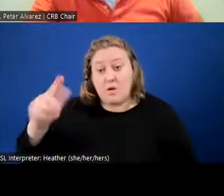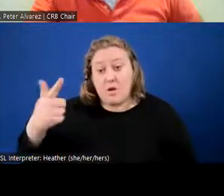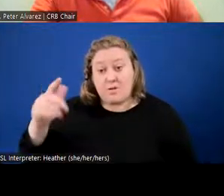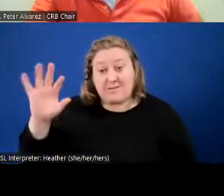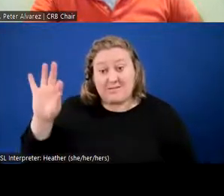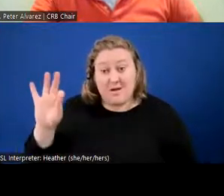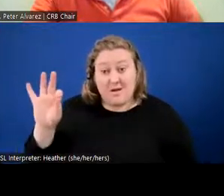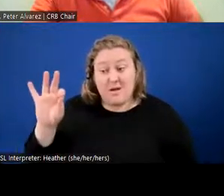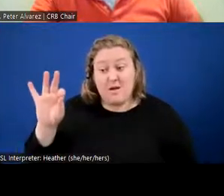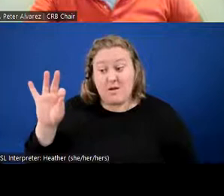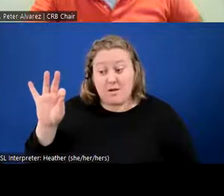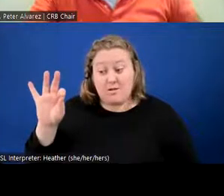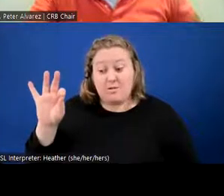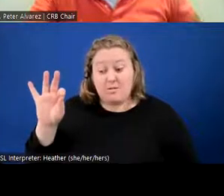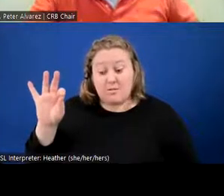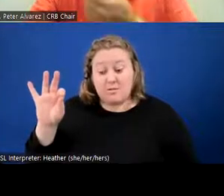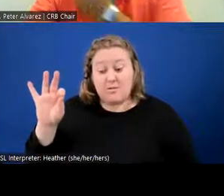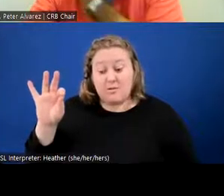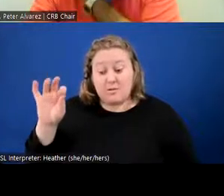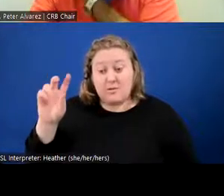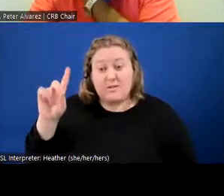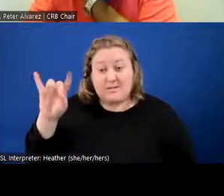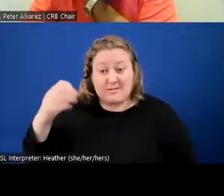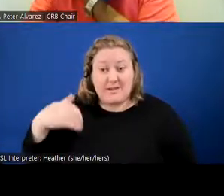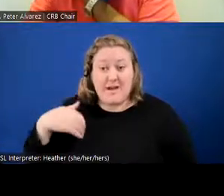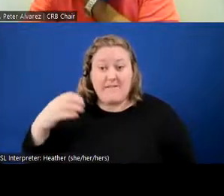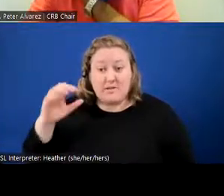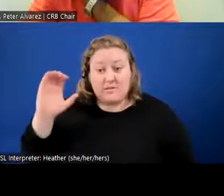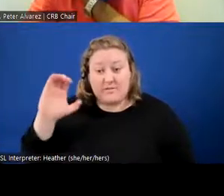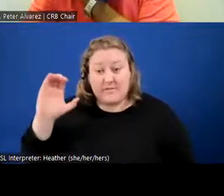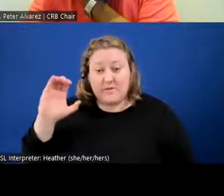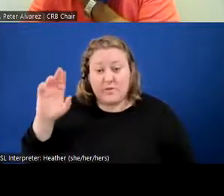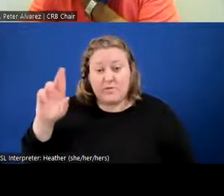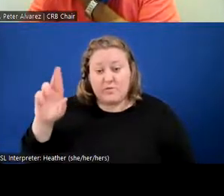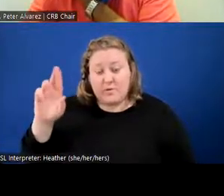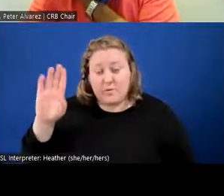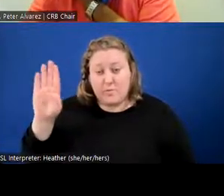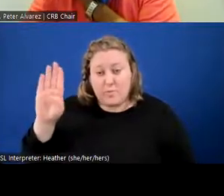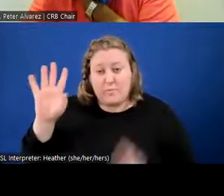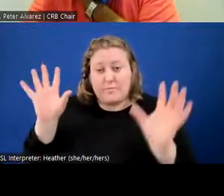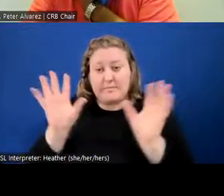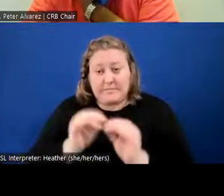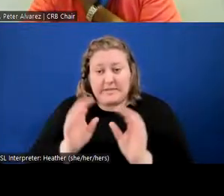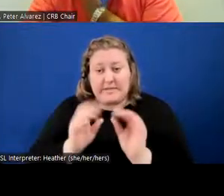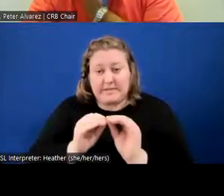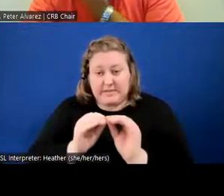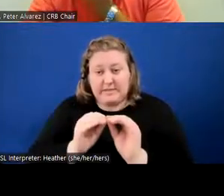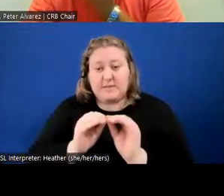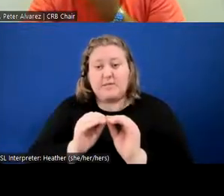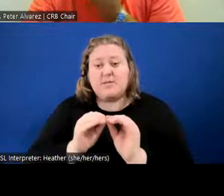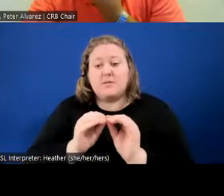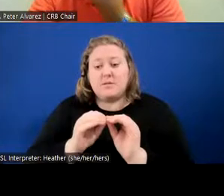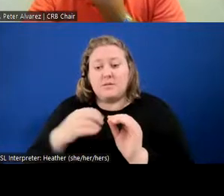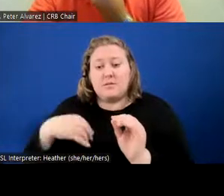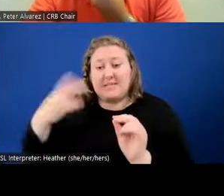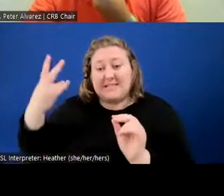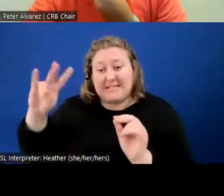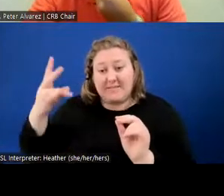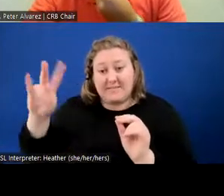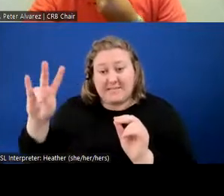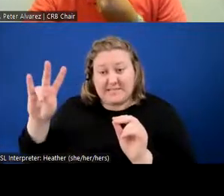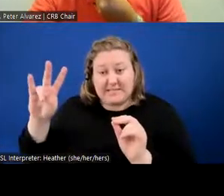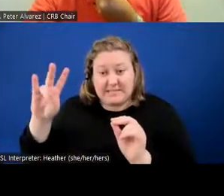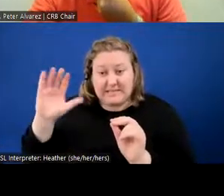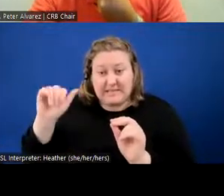civilian review board meeting. There were 17 cases brought before the board.